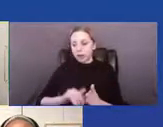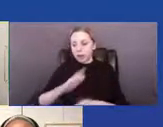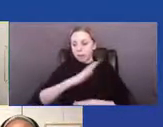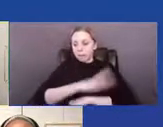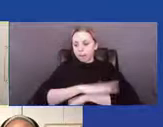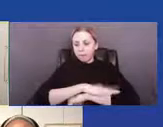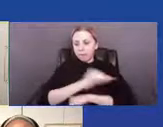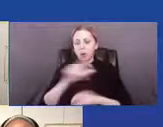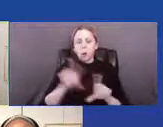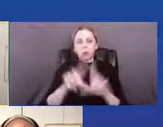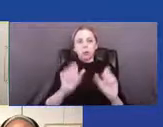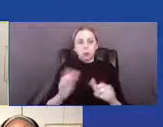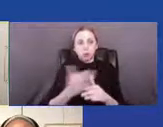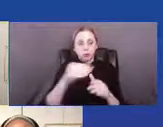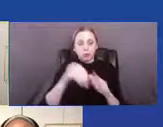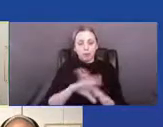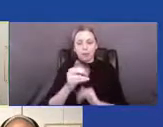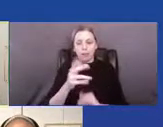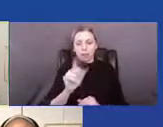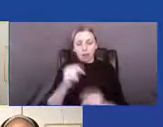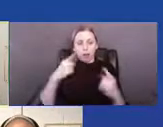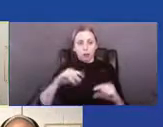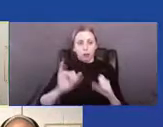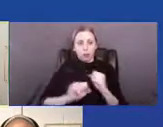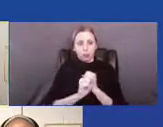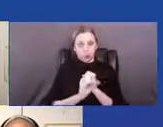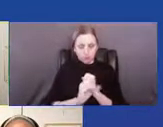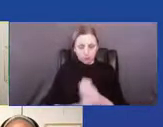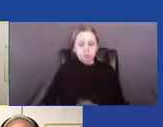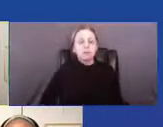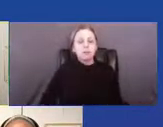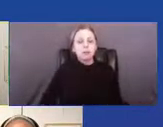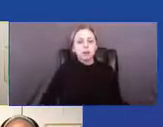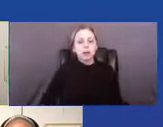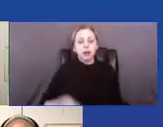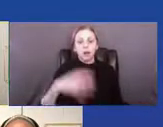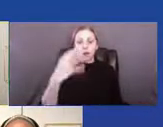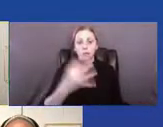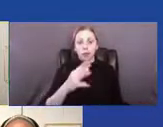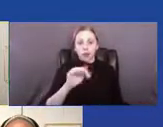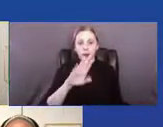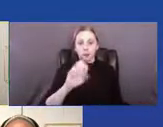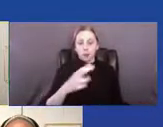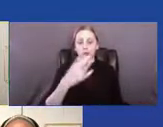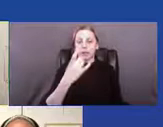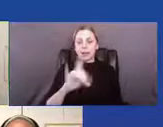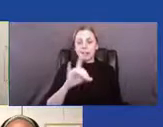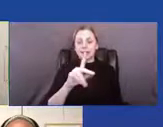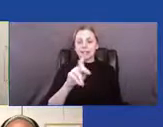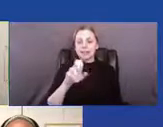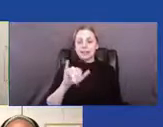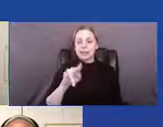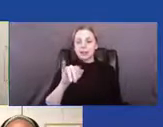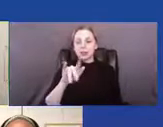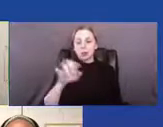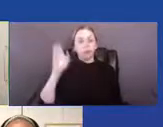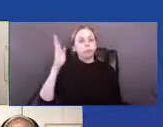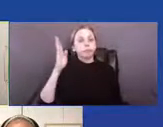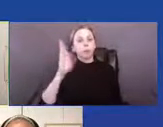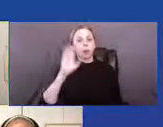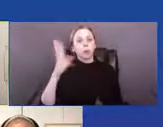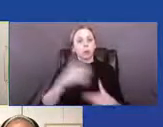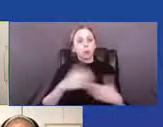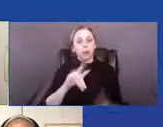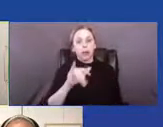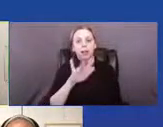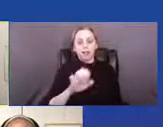and shared in the chat during their broadcasts. On Friday, March 18th, our keynote address and remarks will include